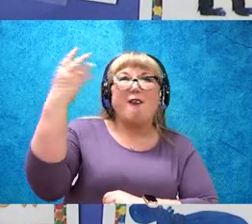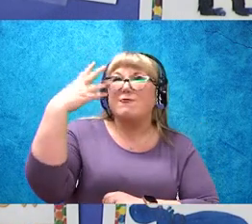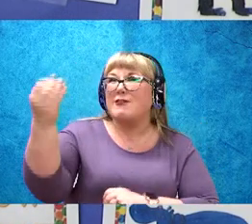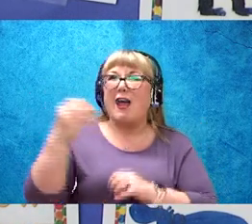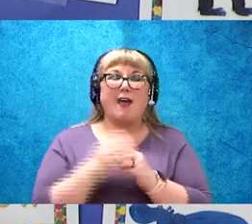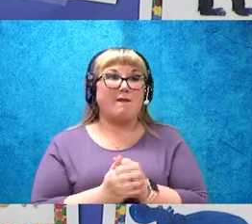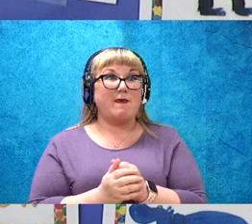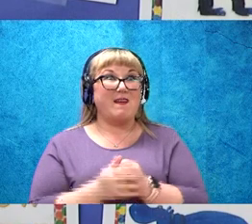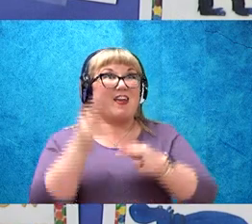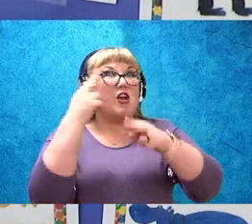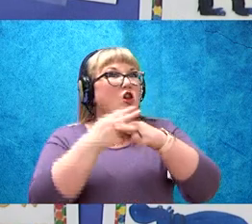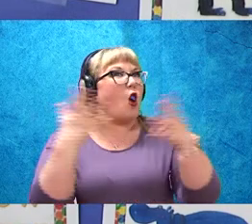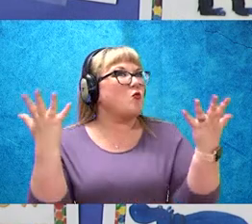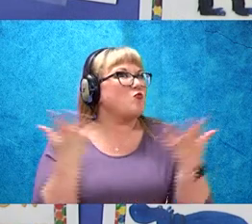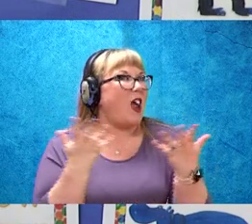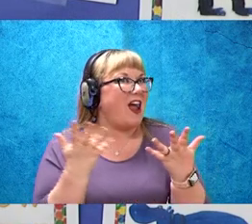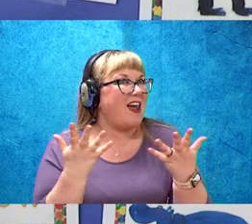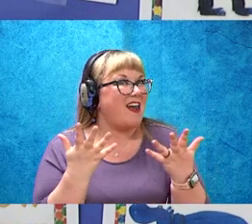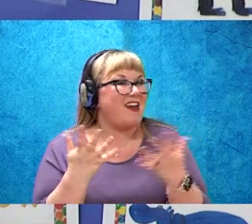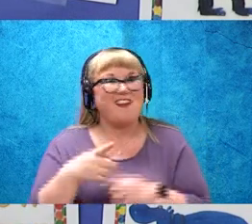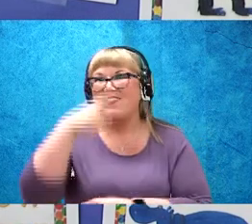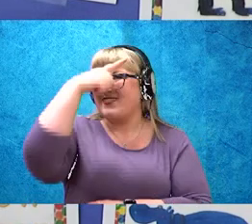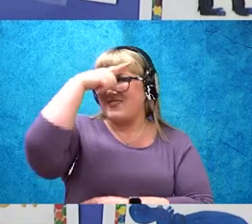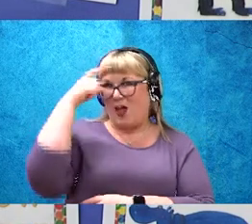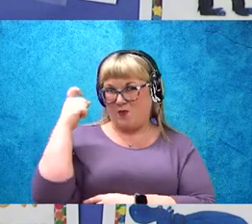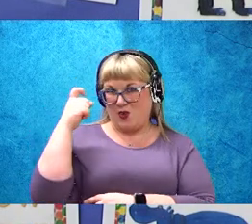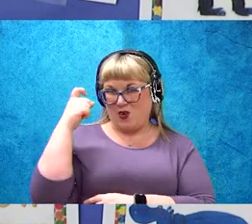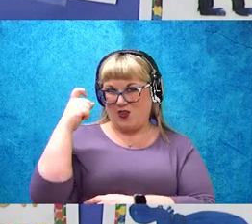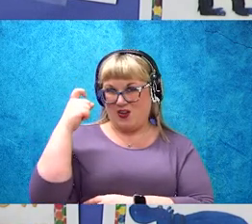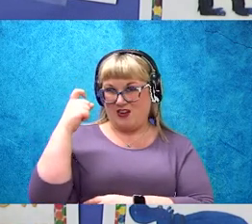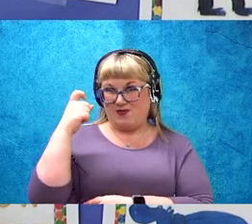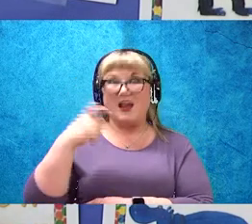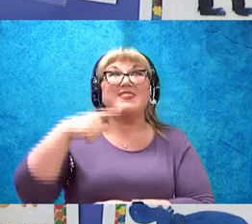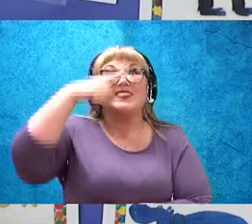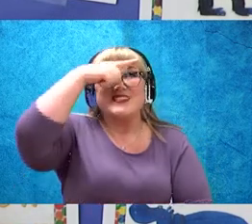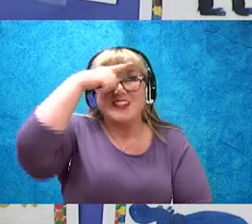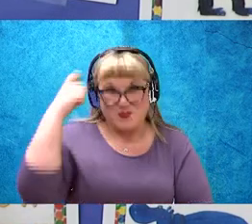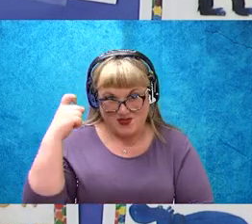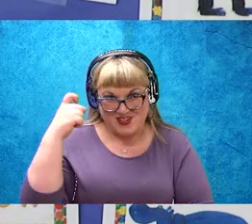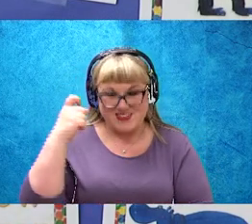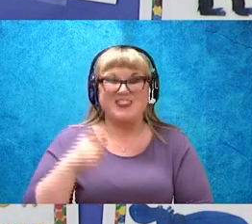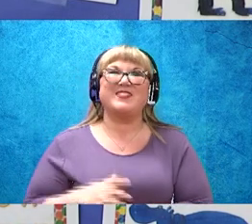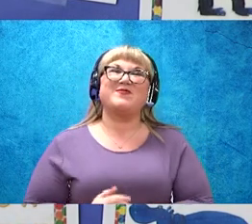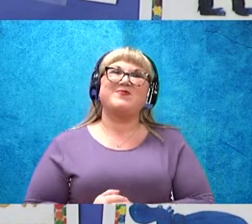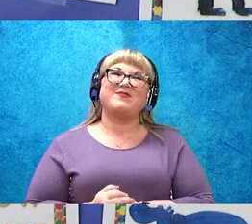And we call this season summer. Summer. Summer.